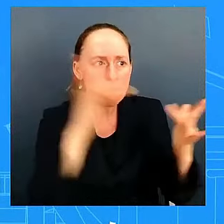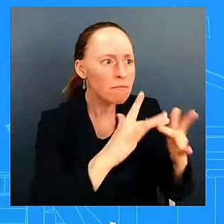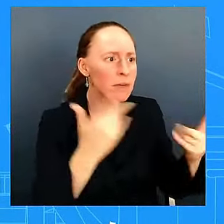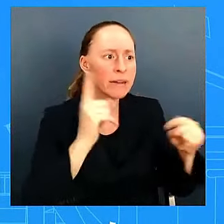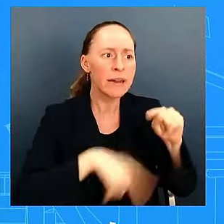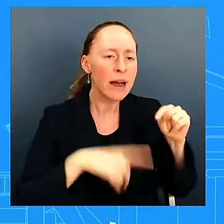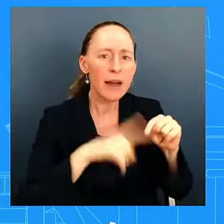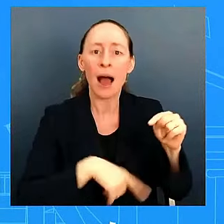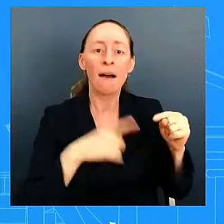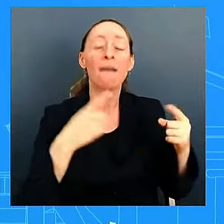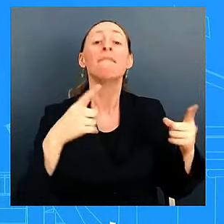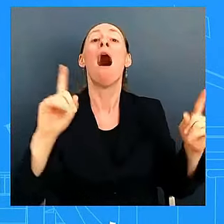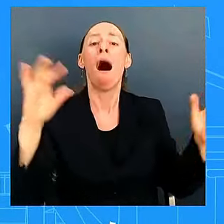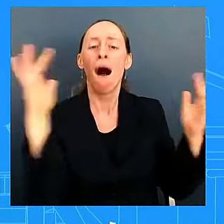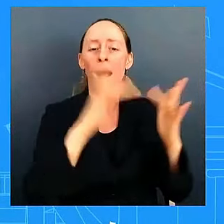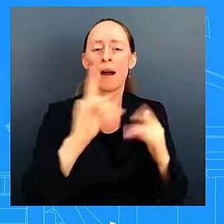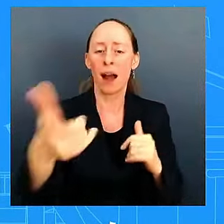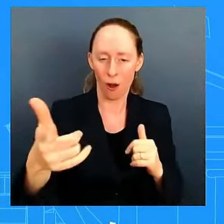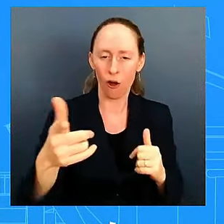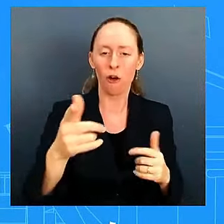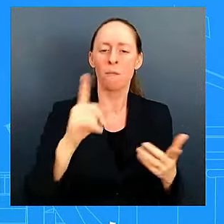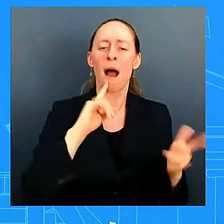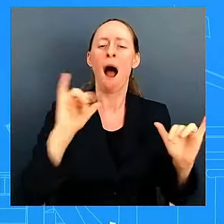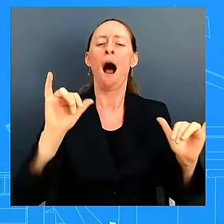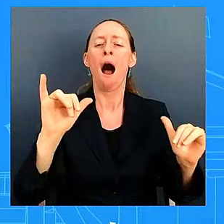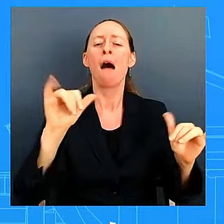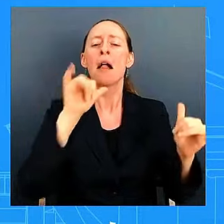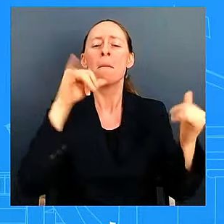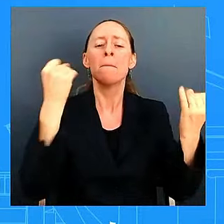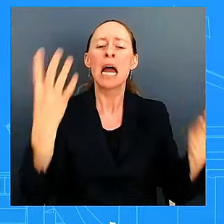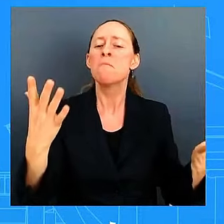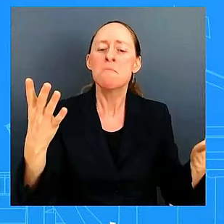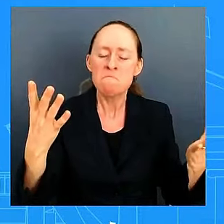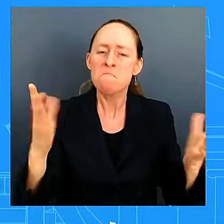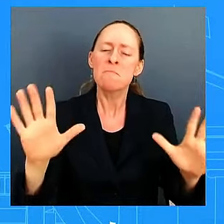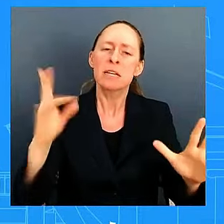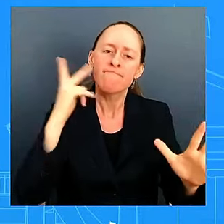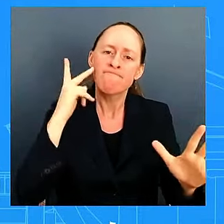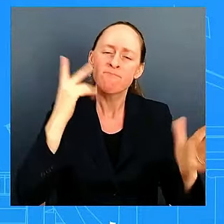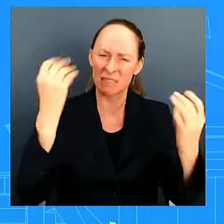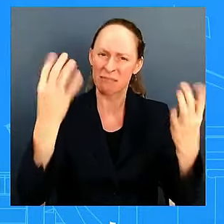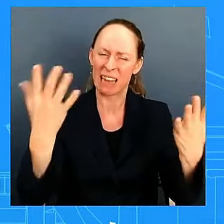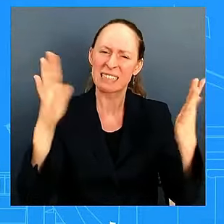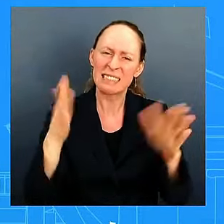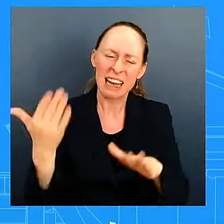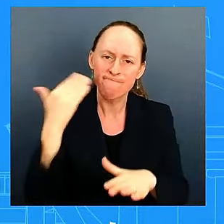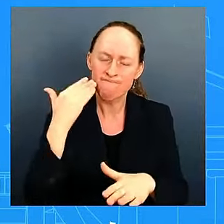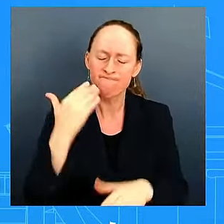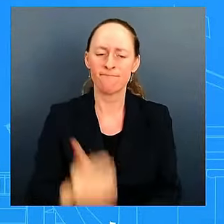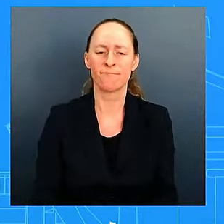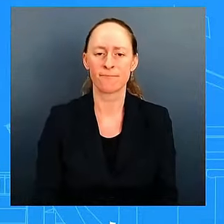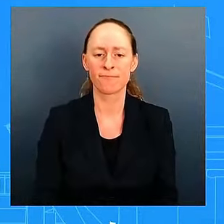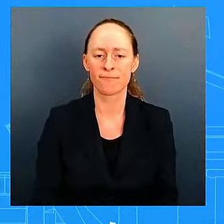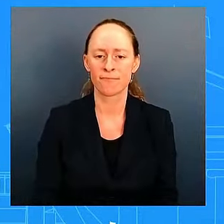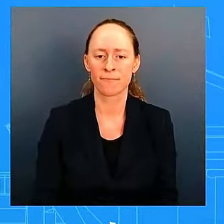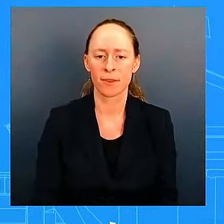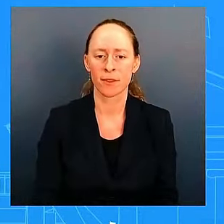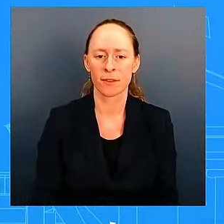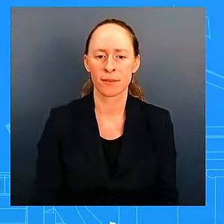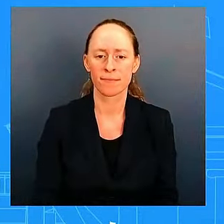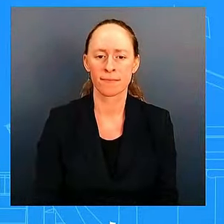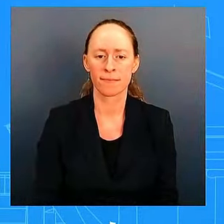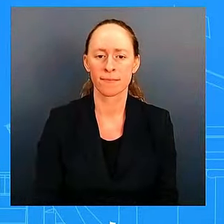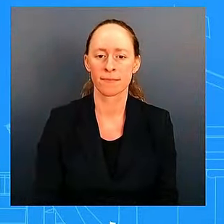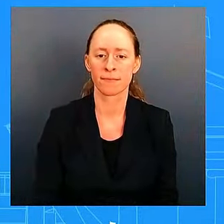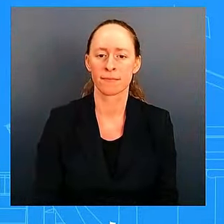thank you all right no problem thank you sorry she didn't have a little bit of